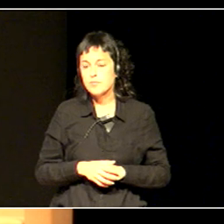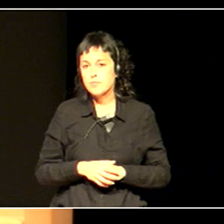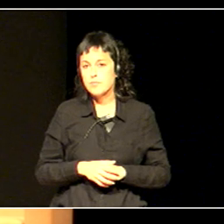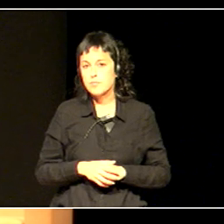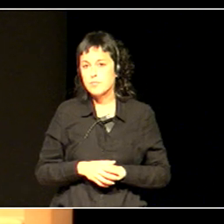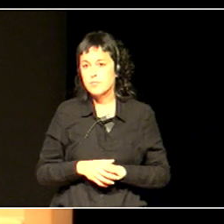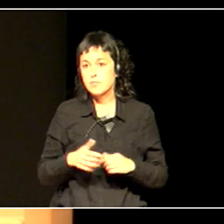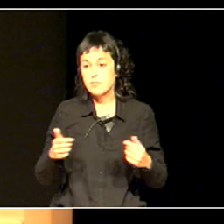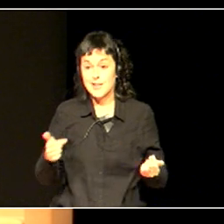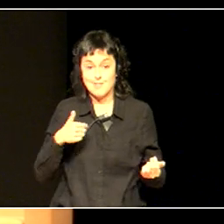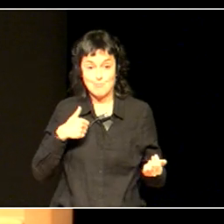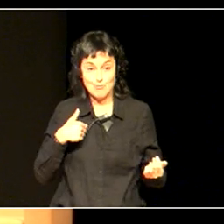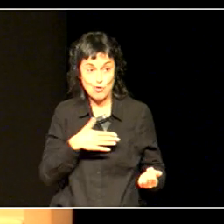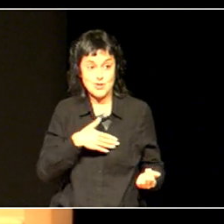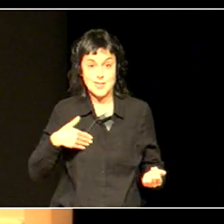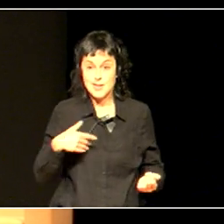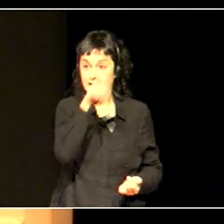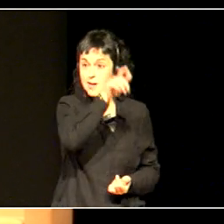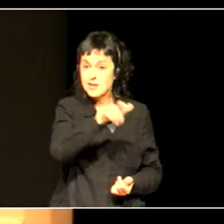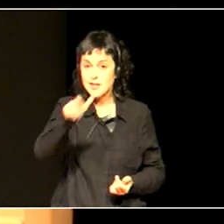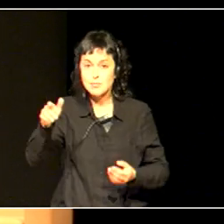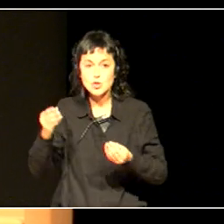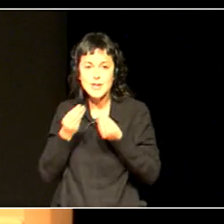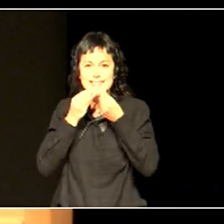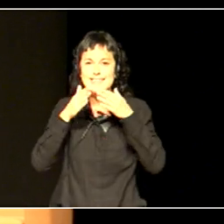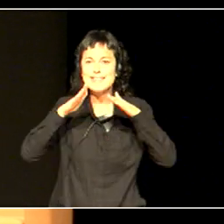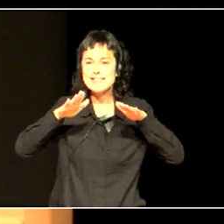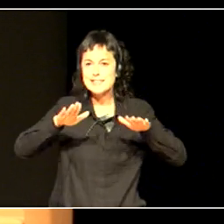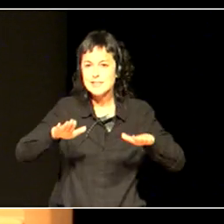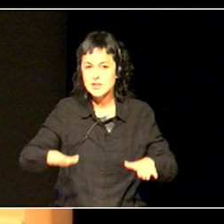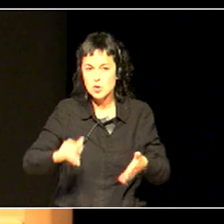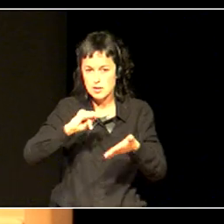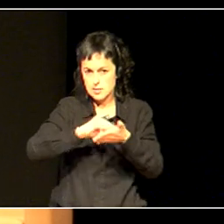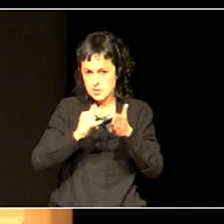of the system of education in my country.